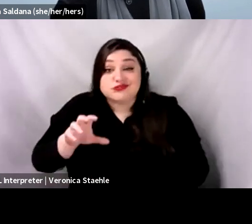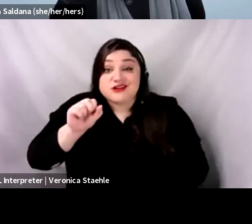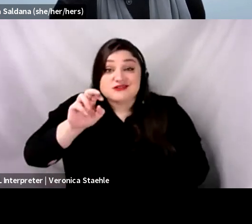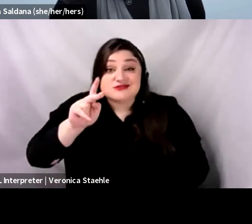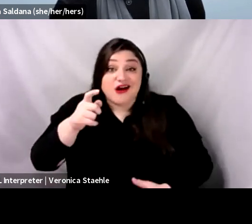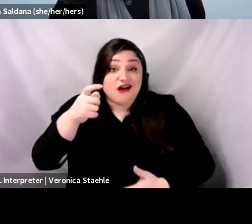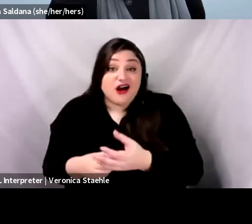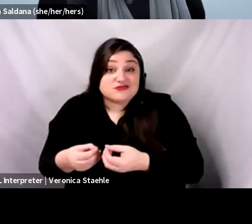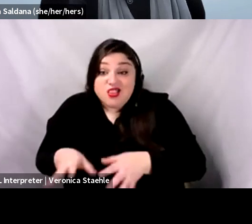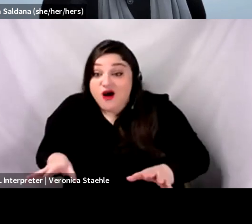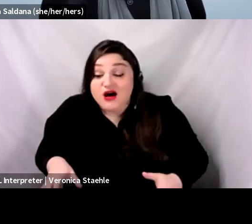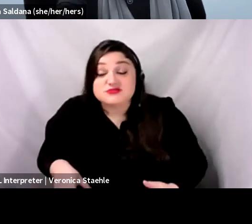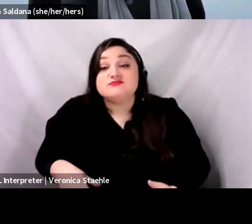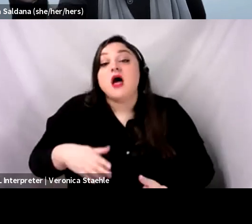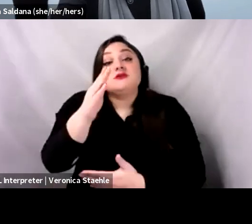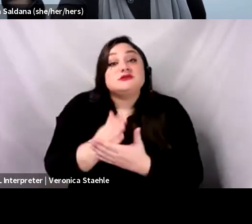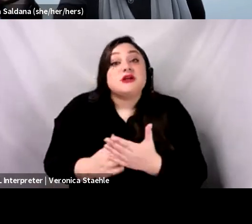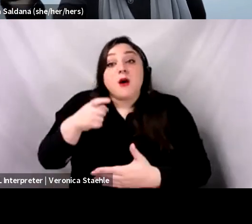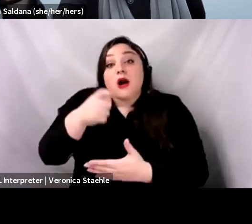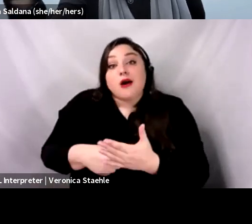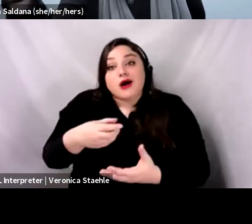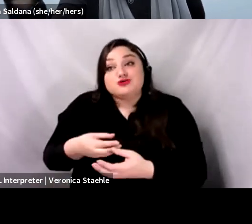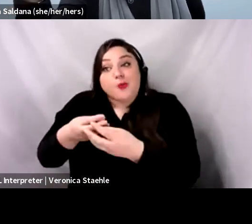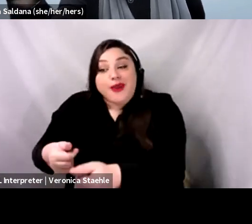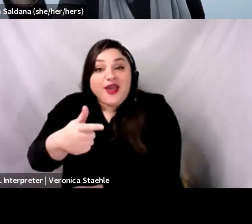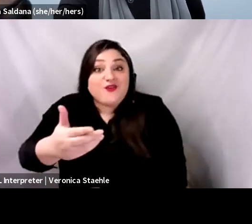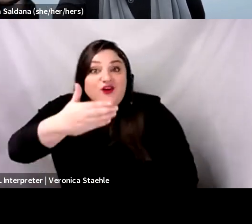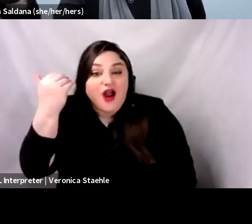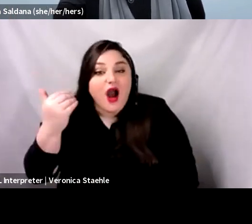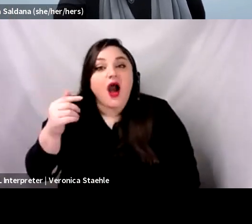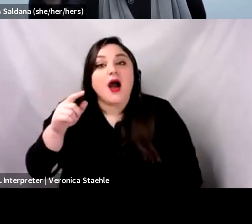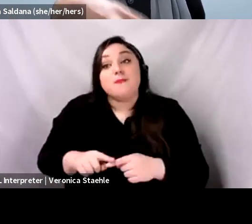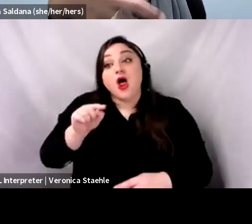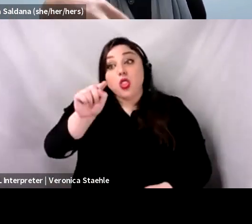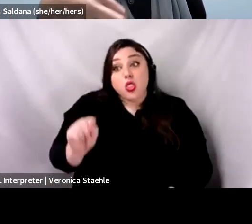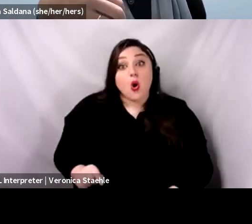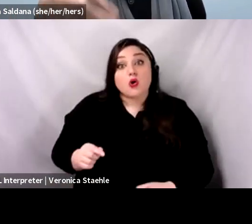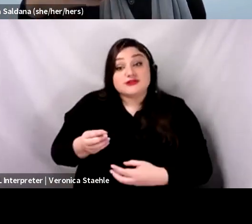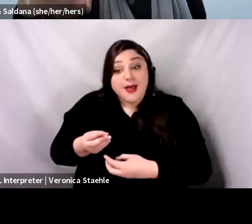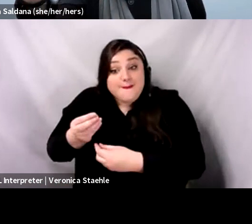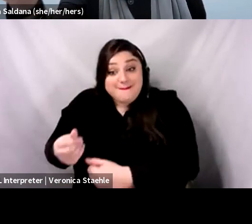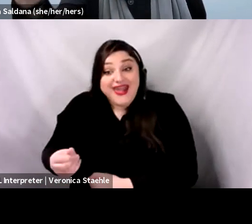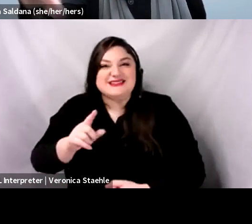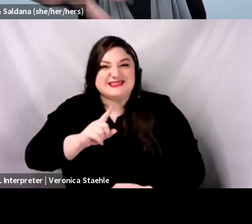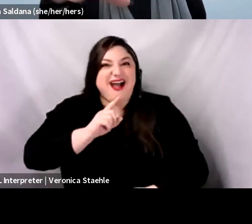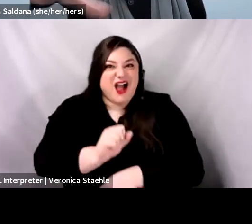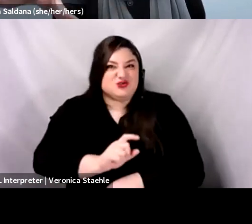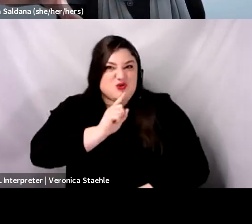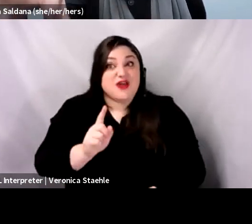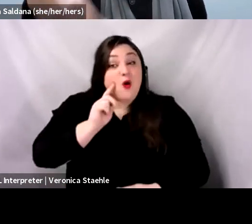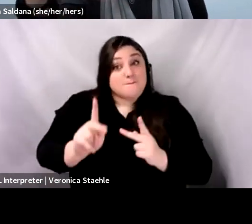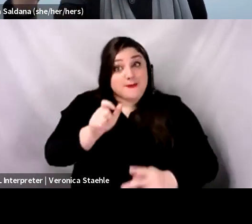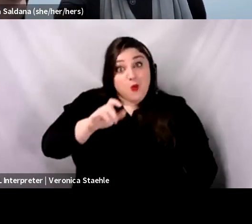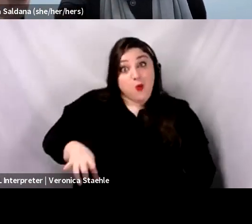And costs that we forget about. But they are very real costs to whoever it is that's bringing in that new innovation. so if they have to do the